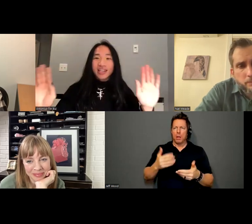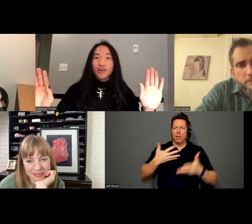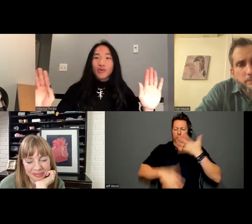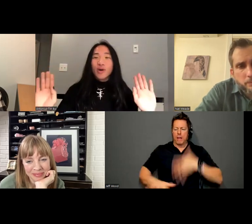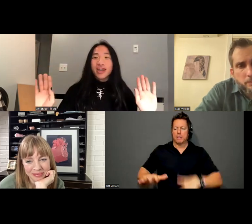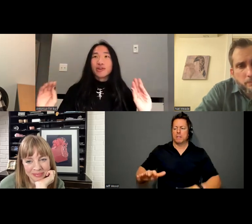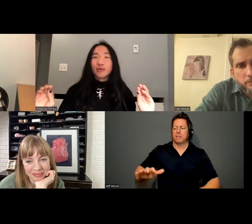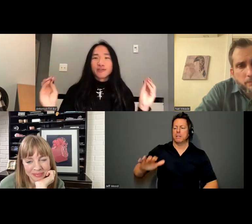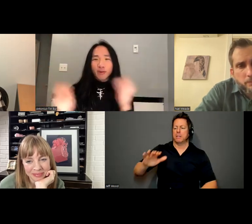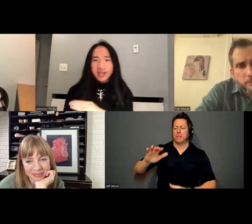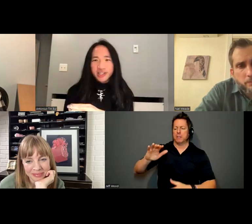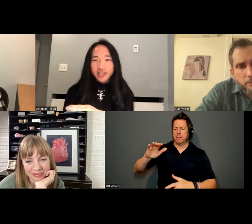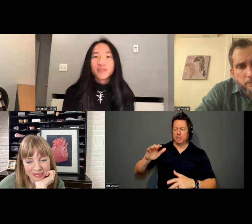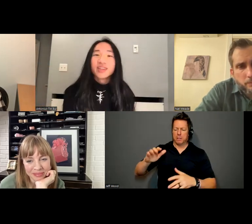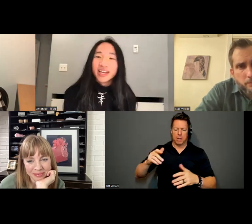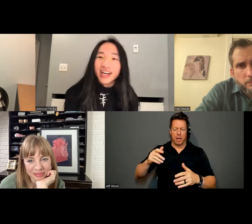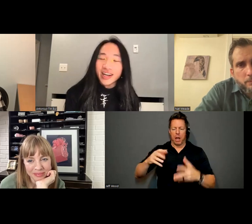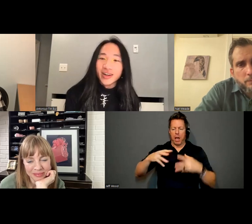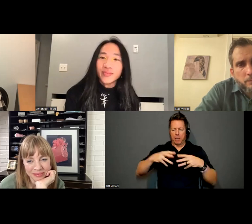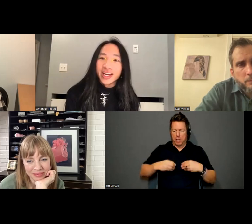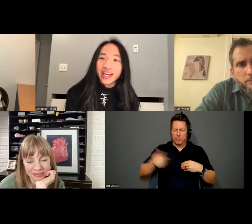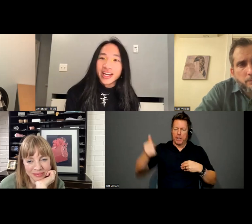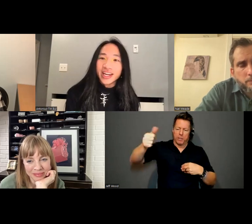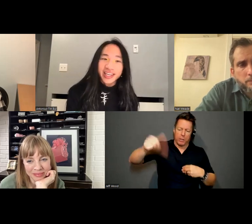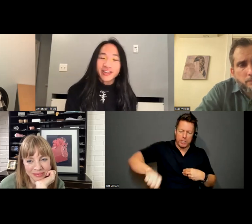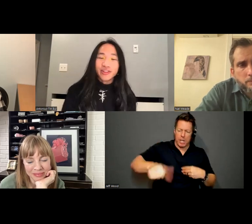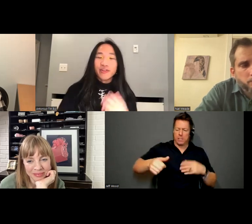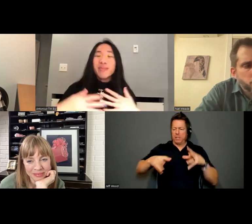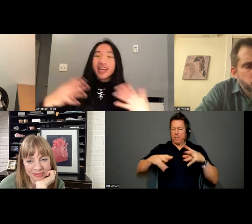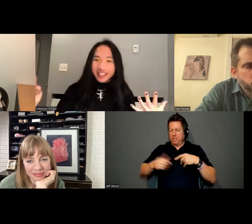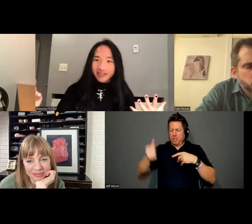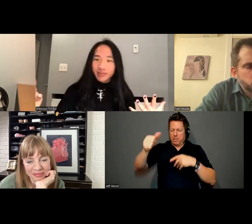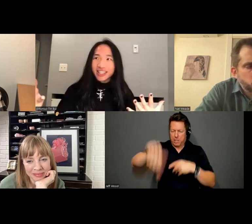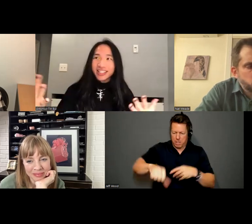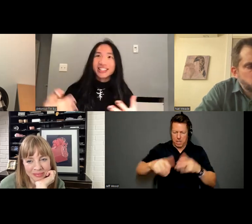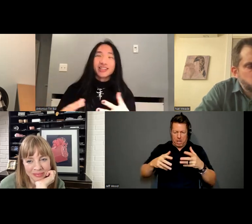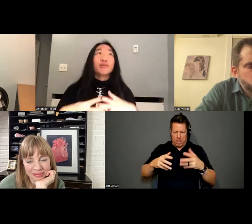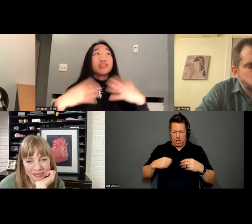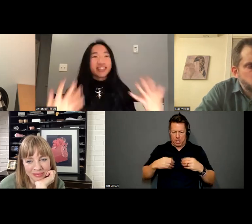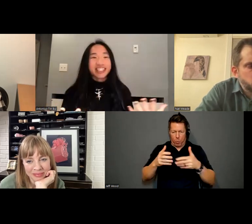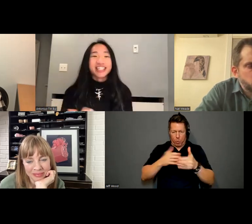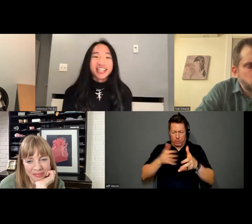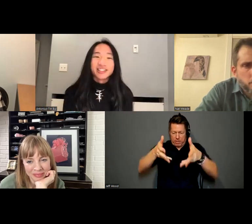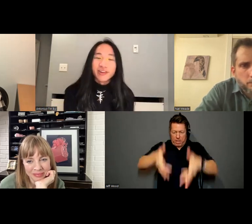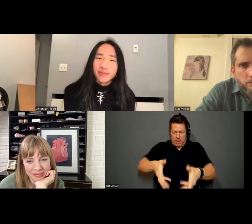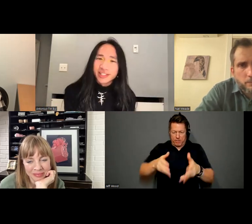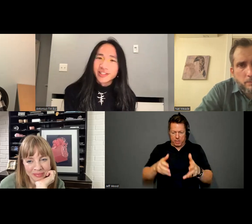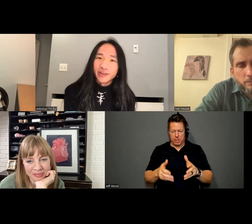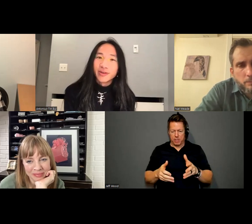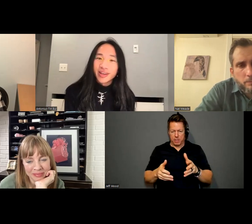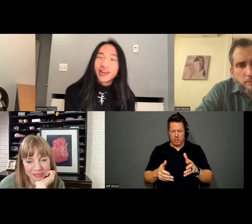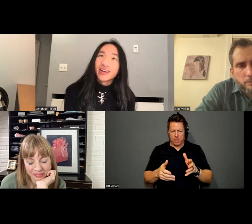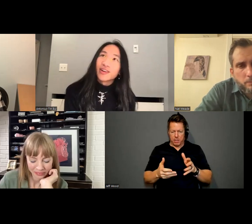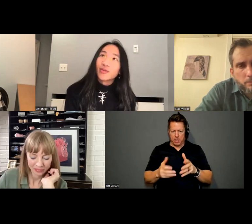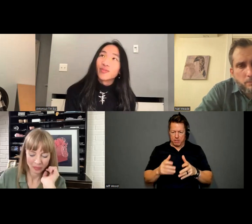as a way towards formation. And I would say the remains of the piece, the portrait that stands, very much